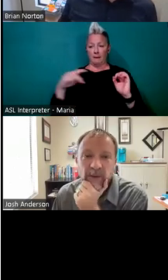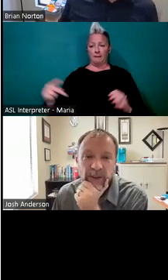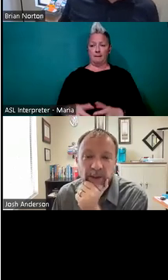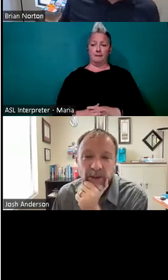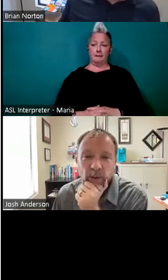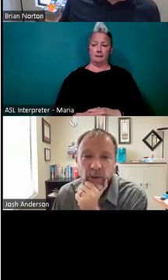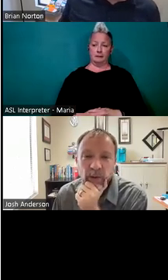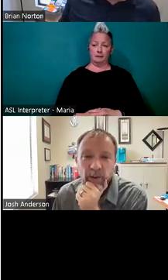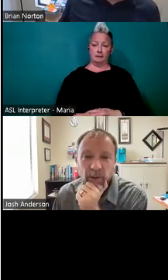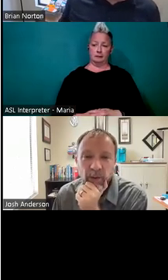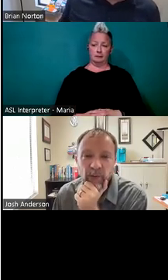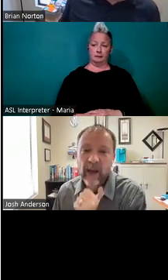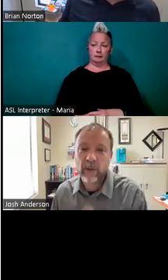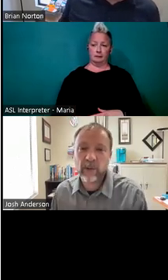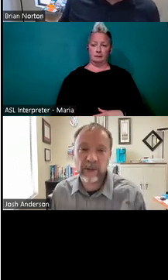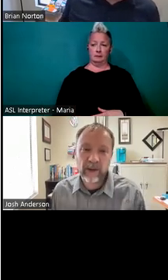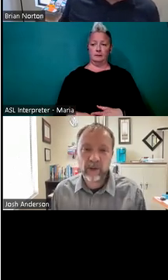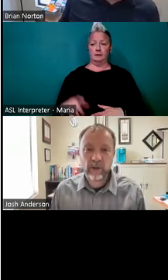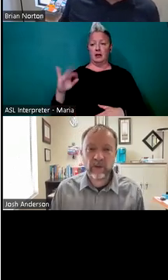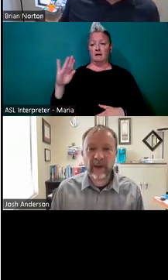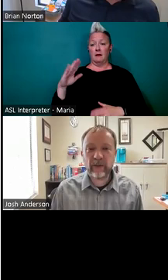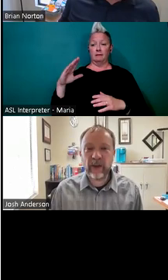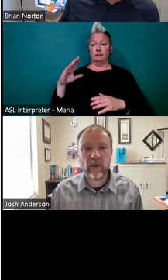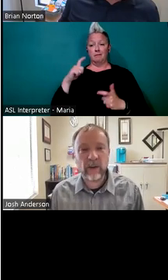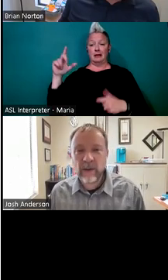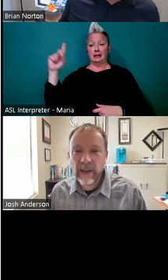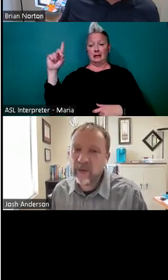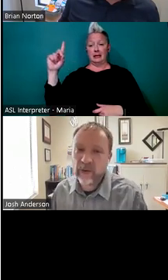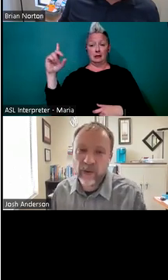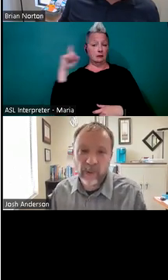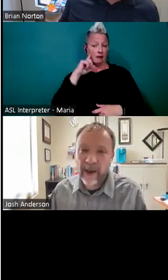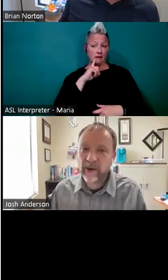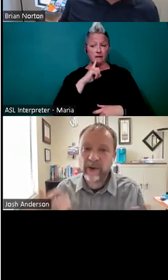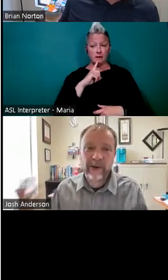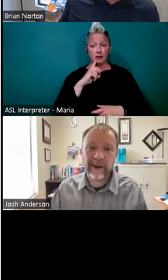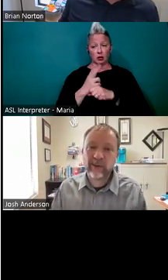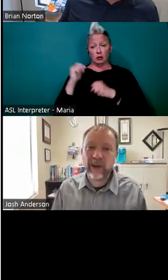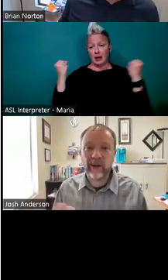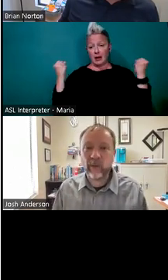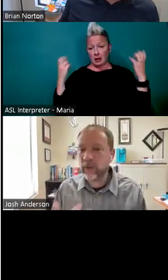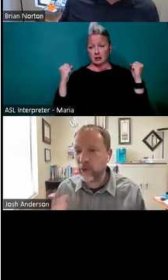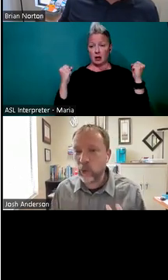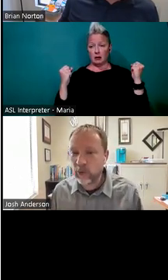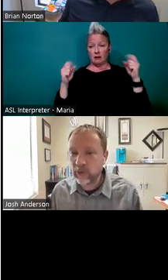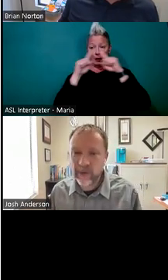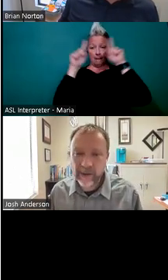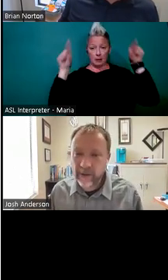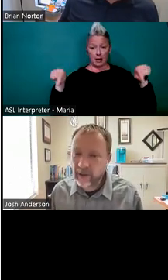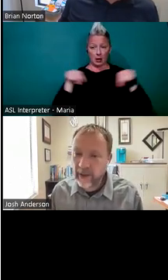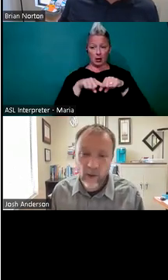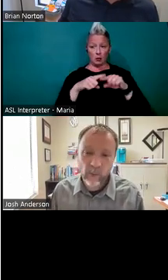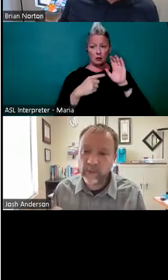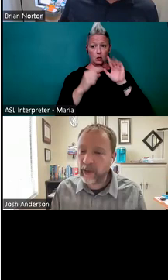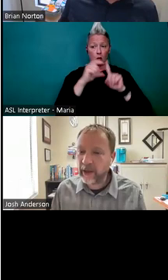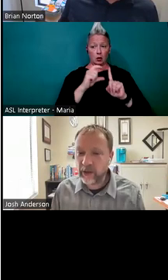And then I see, you know, if the, if the person's capital D deaf and uses ASL, even a little placard or kind of signed with a few words like,